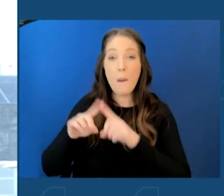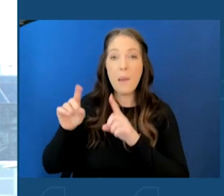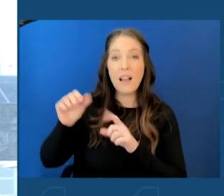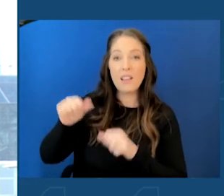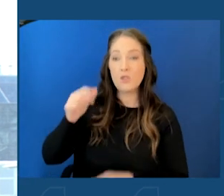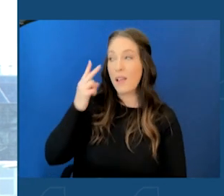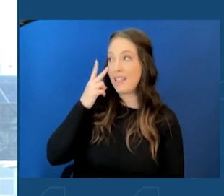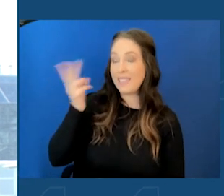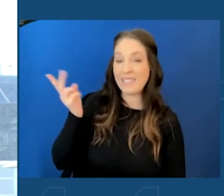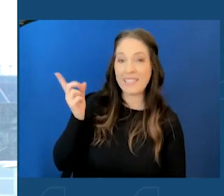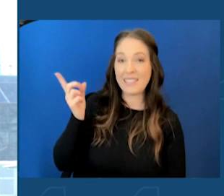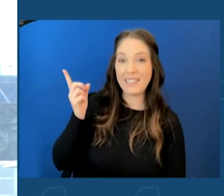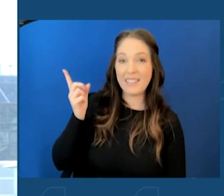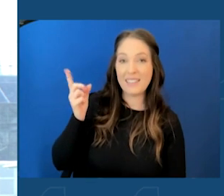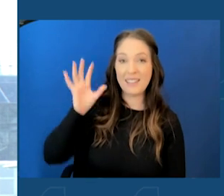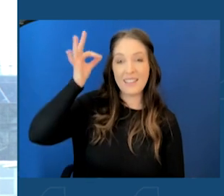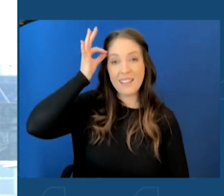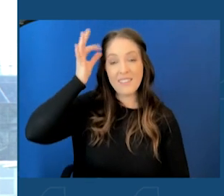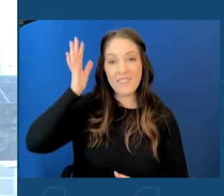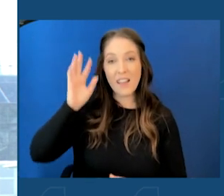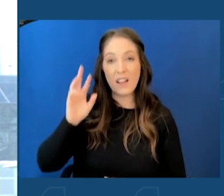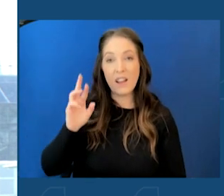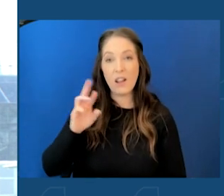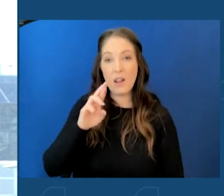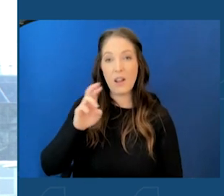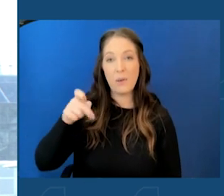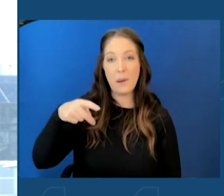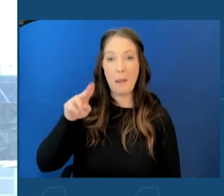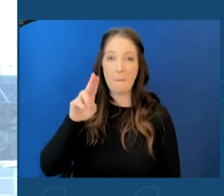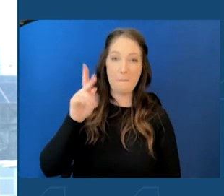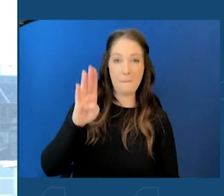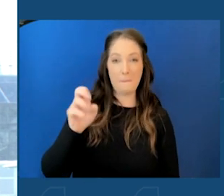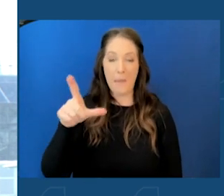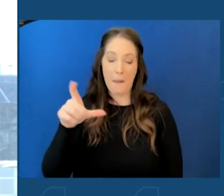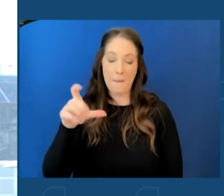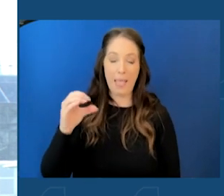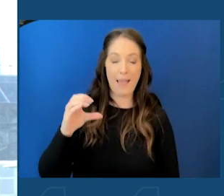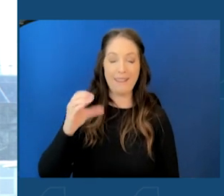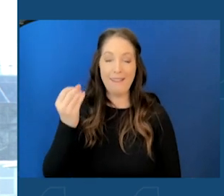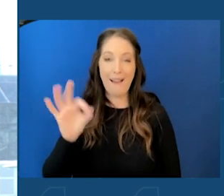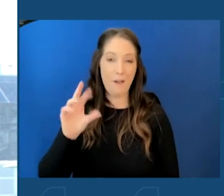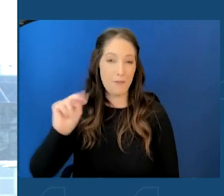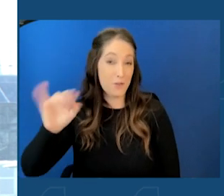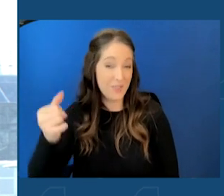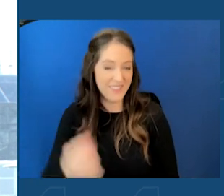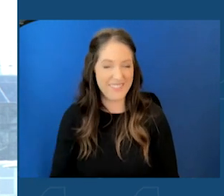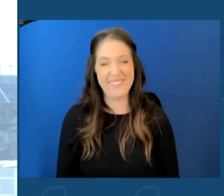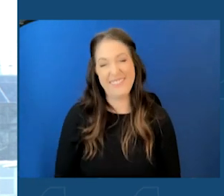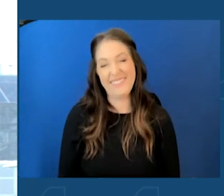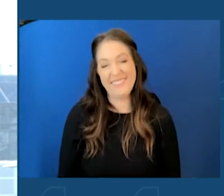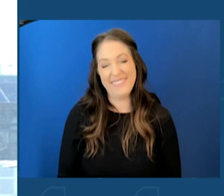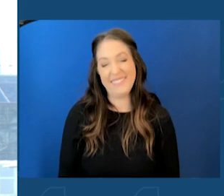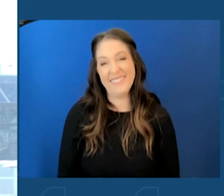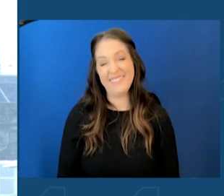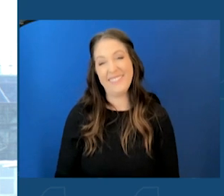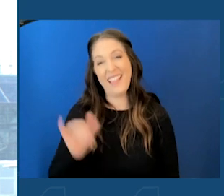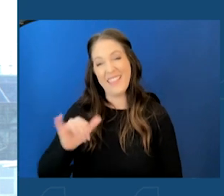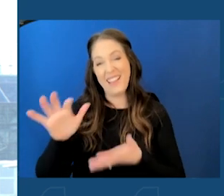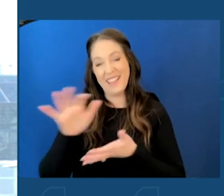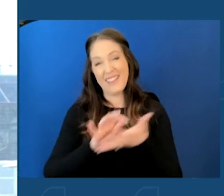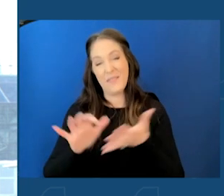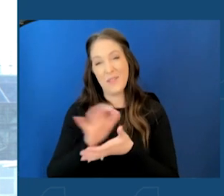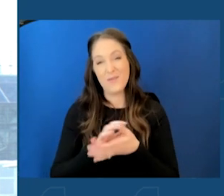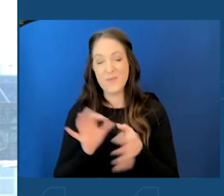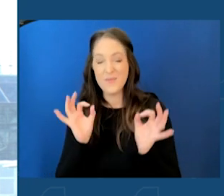the distance the Federal Republic of New Jersey. So that combination is a killer any day of the week.